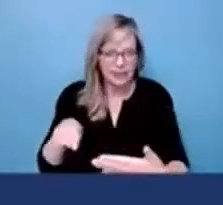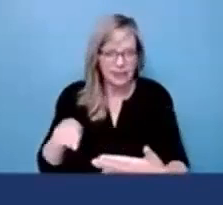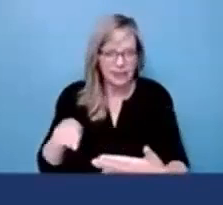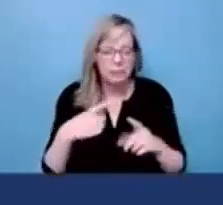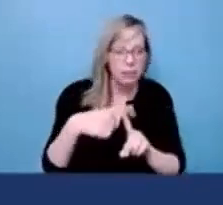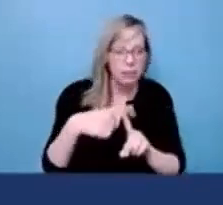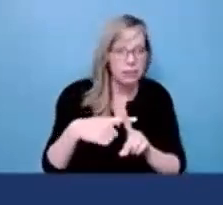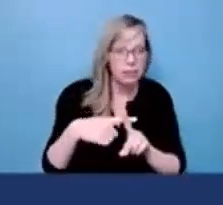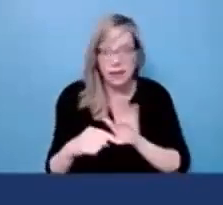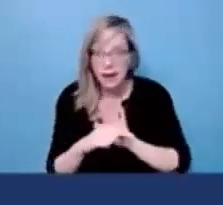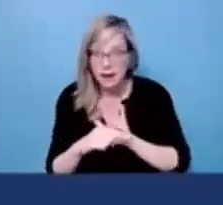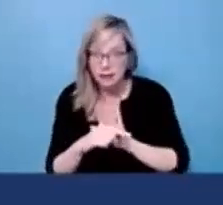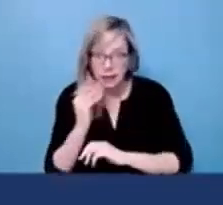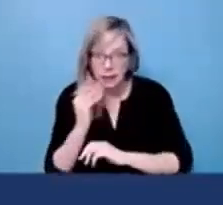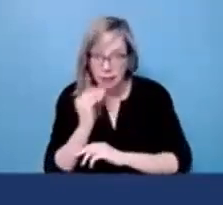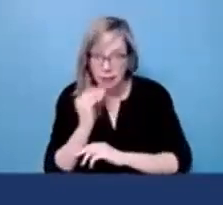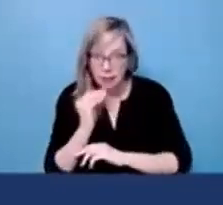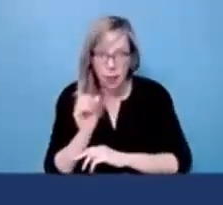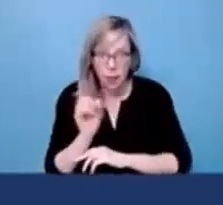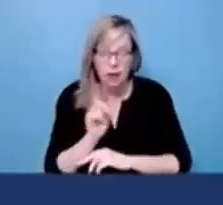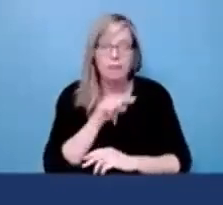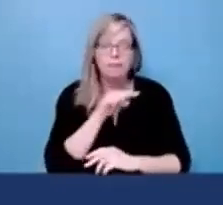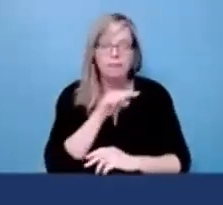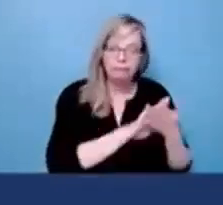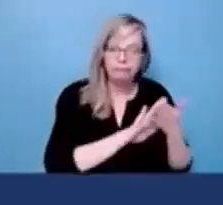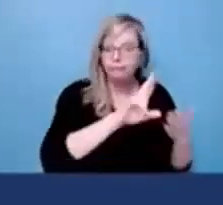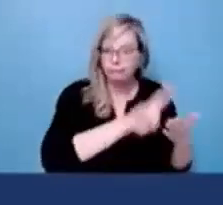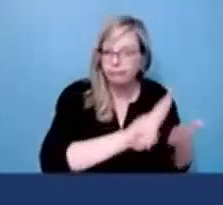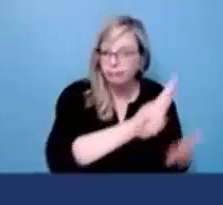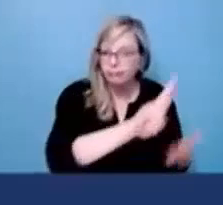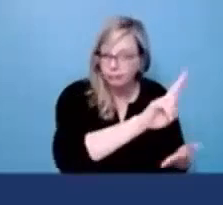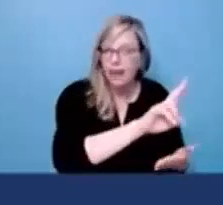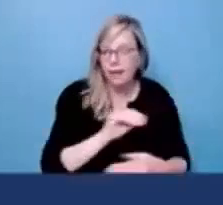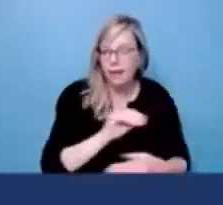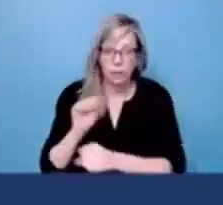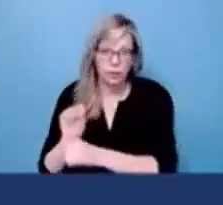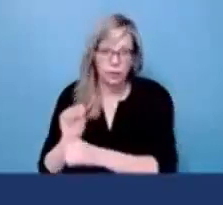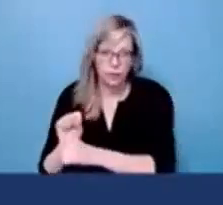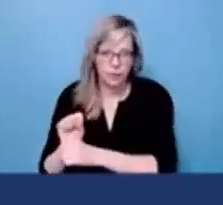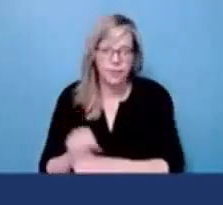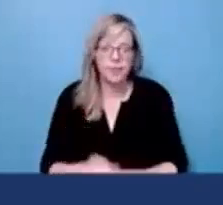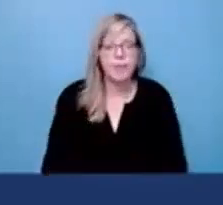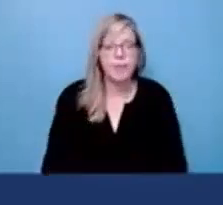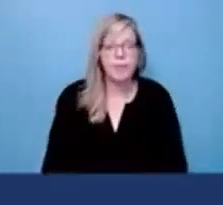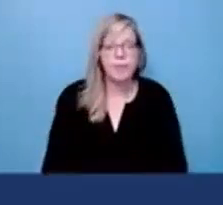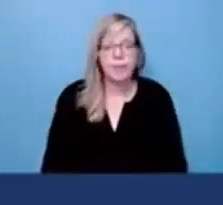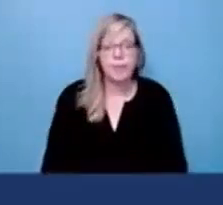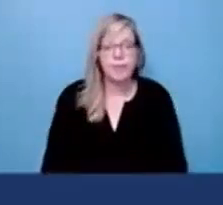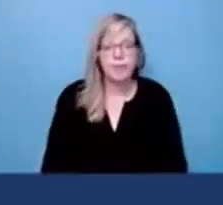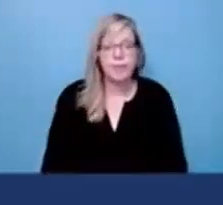experiences that people with disabilities have in inclusive post-secondary education and decent work.